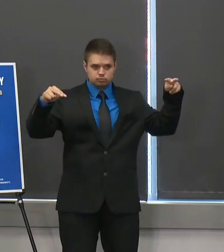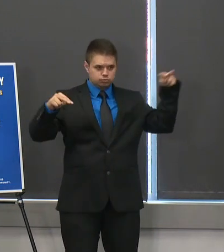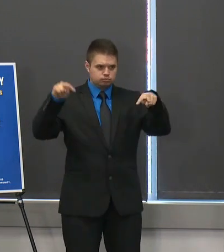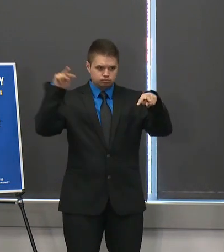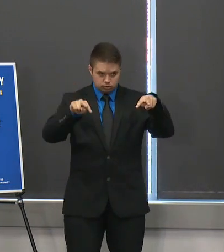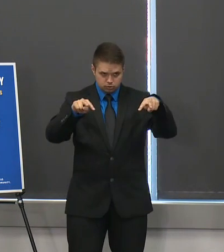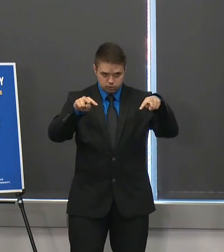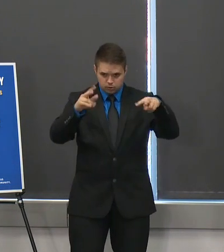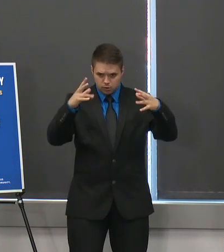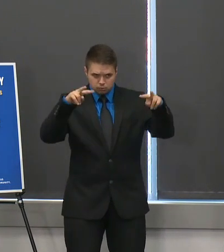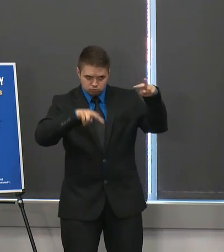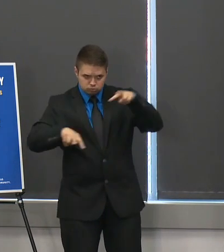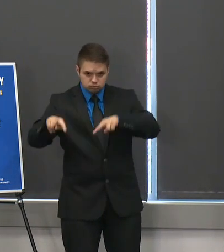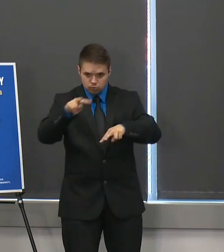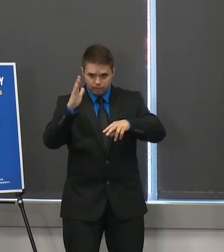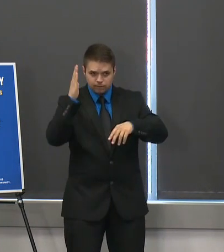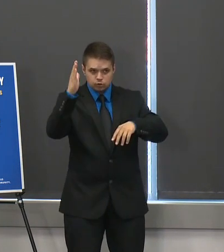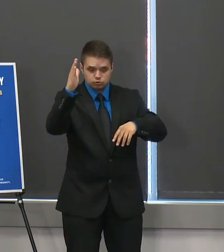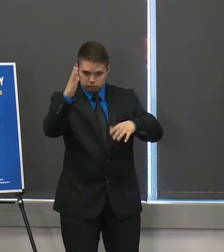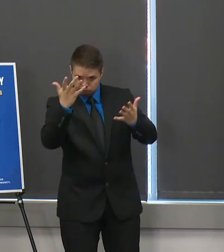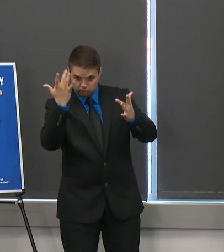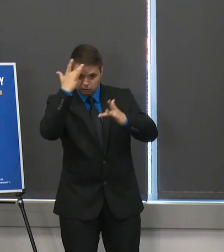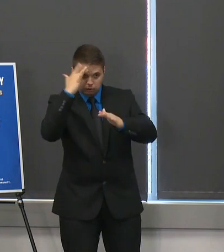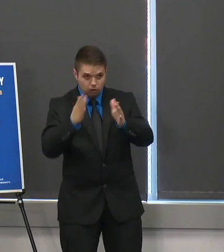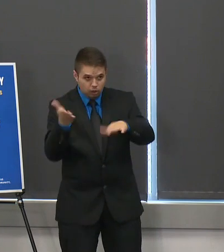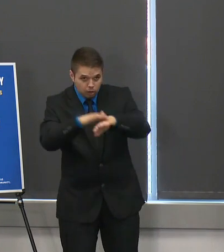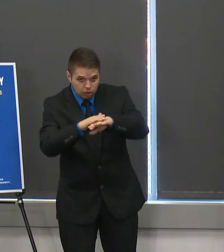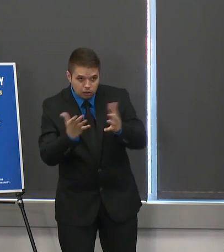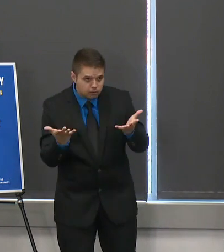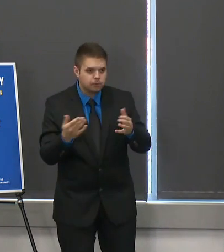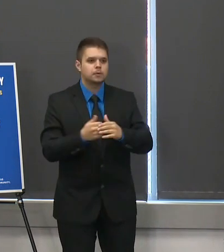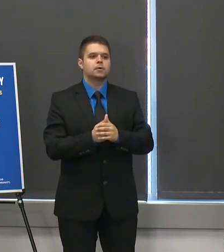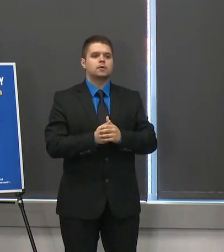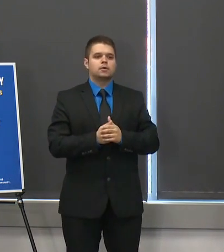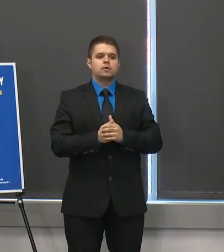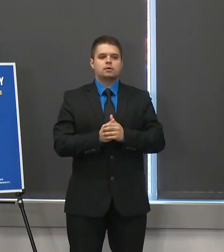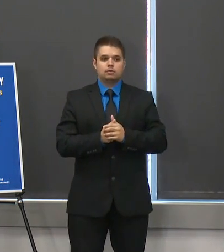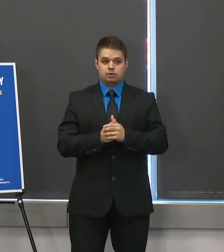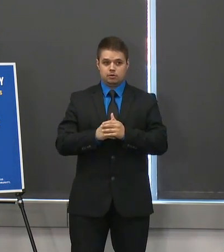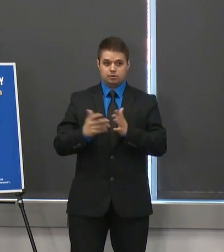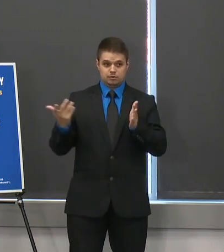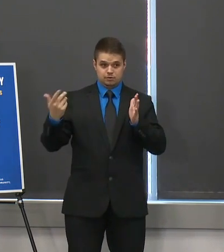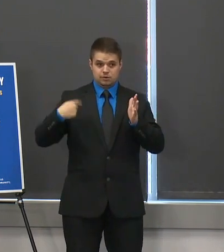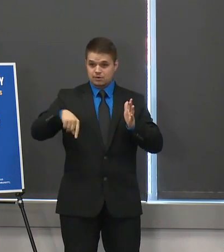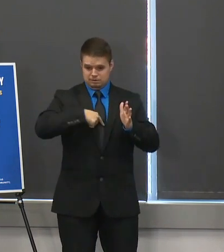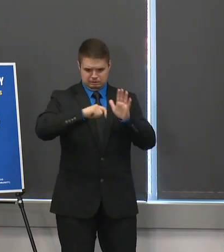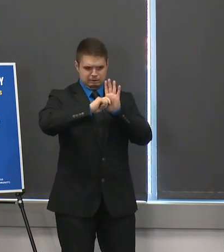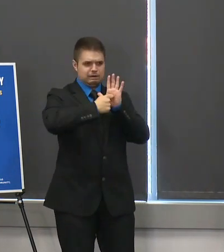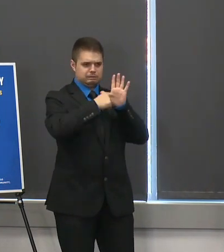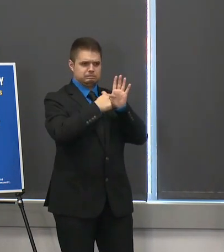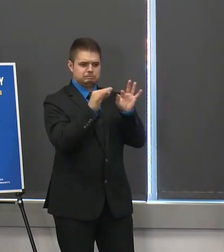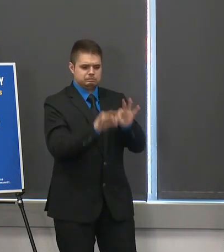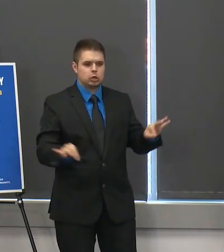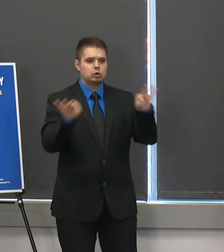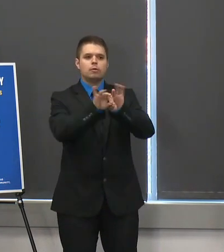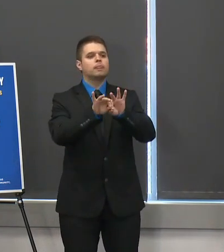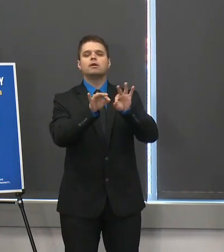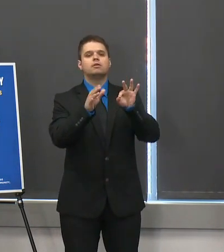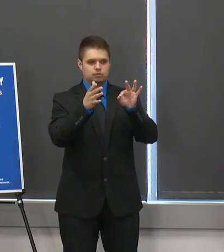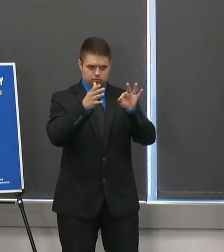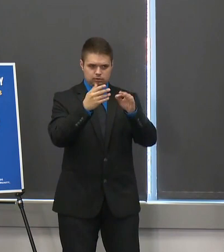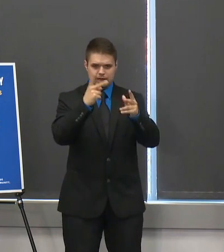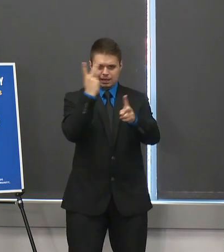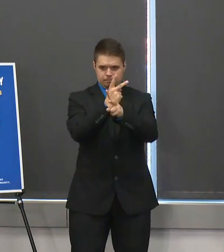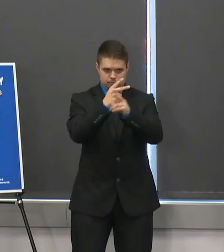outbreaks this key to oregon study will allow us to better understand where the disease is located how